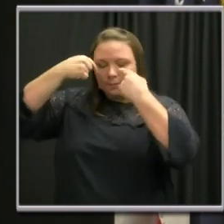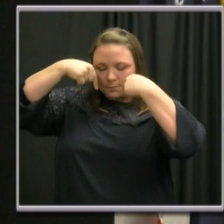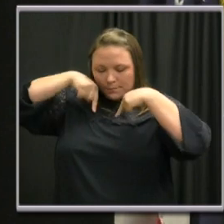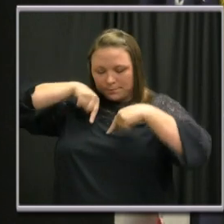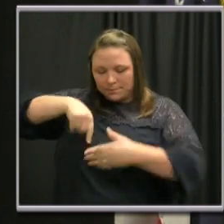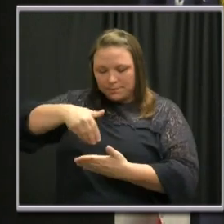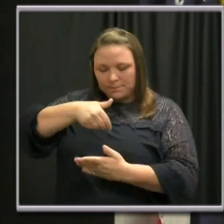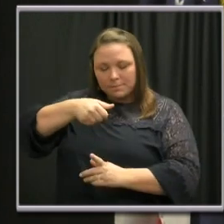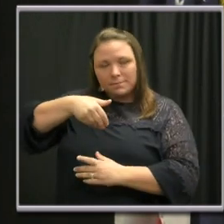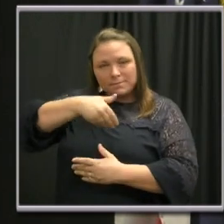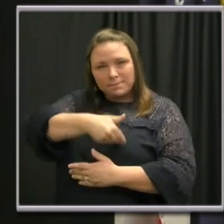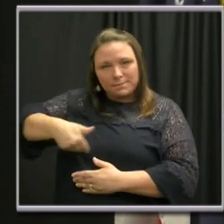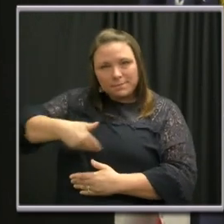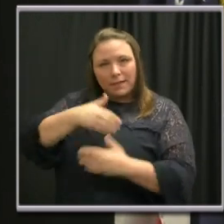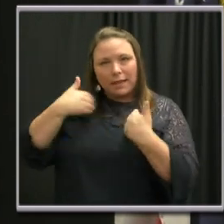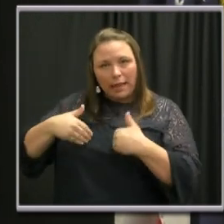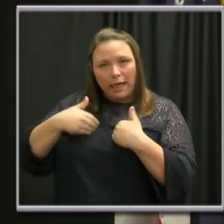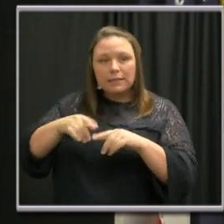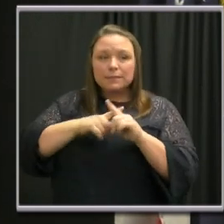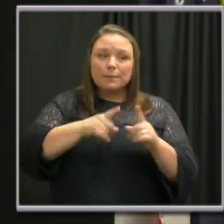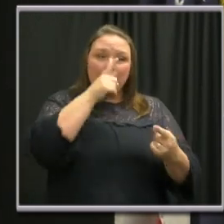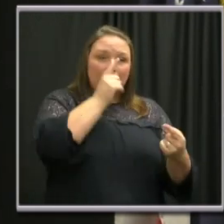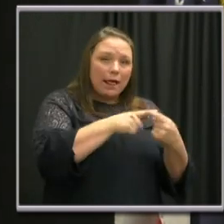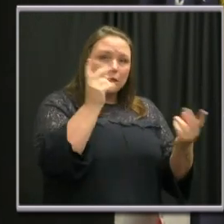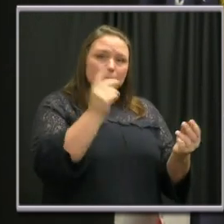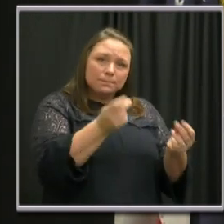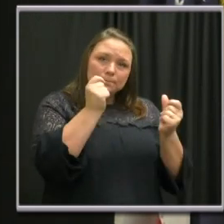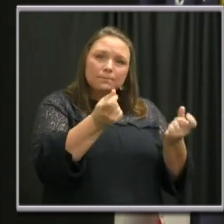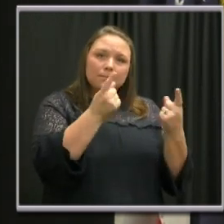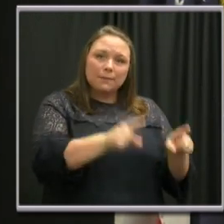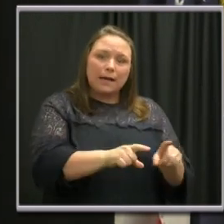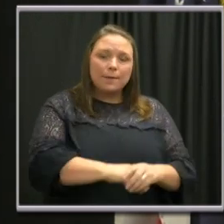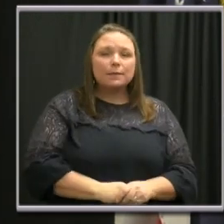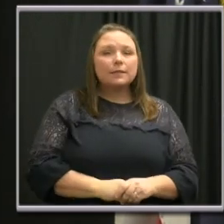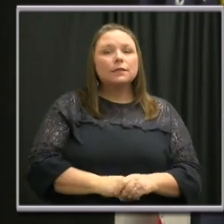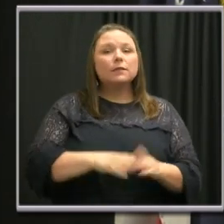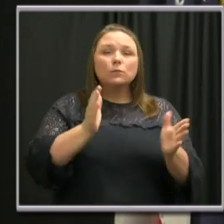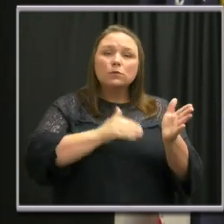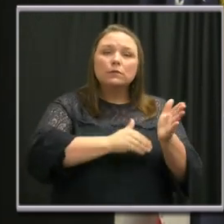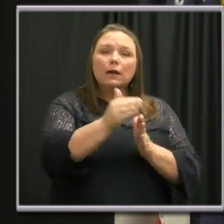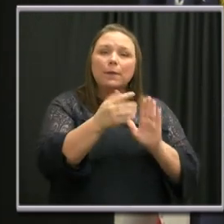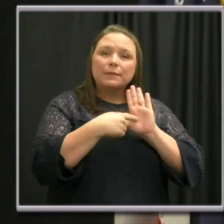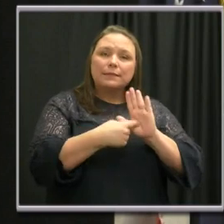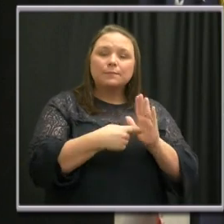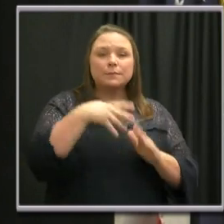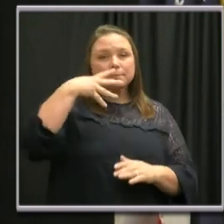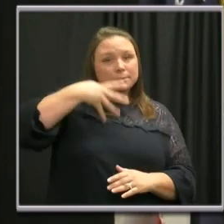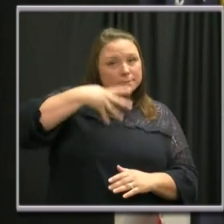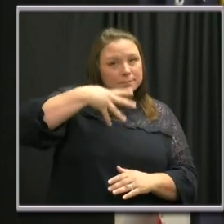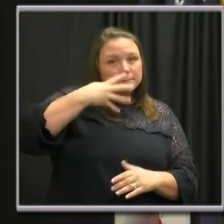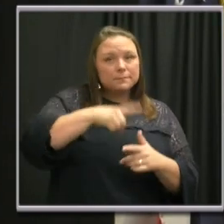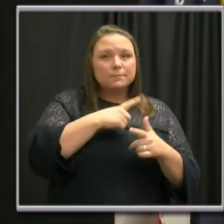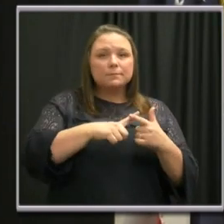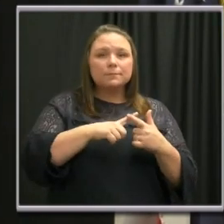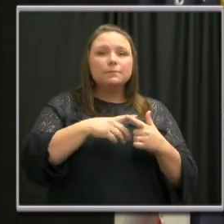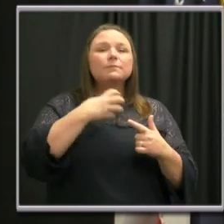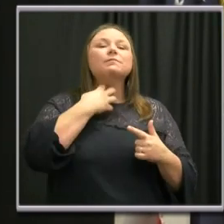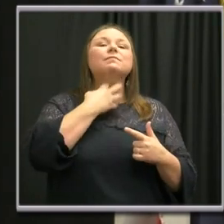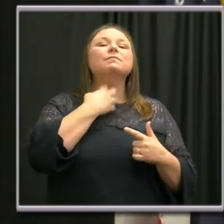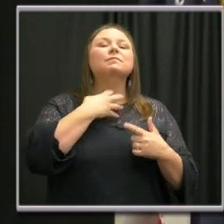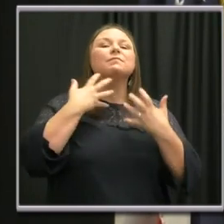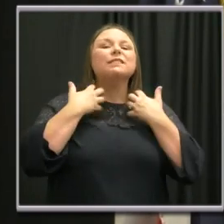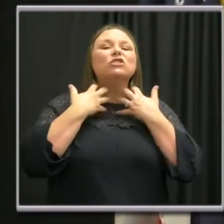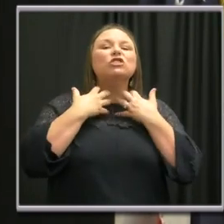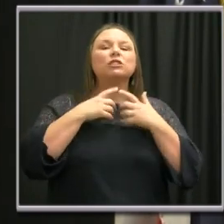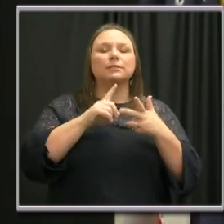to allergies which can happen within minutes. The most common symptoms of allergies are runny nose, itchy throat, itchy